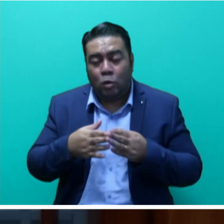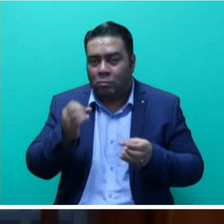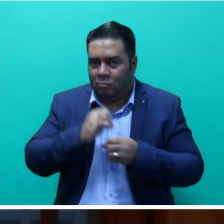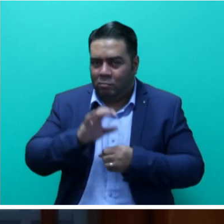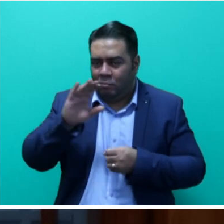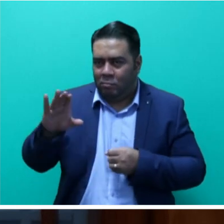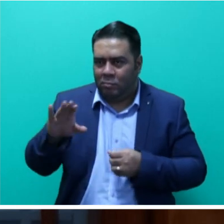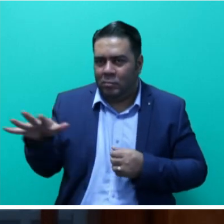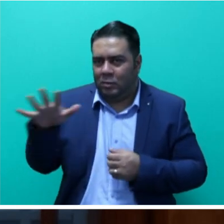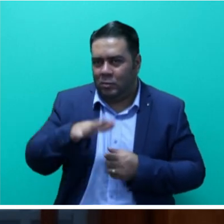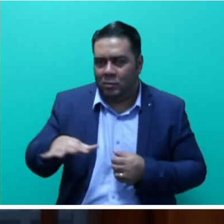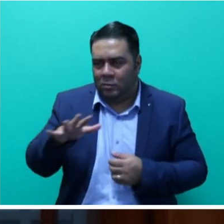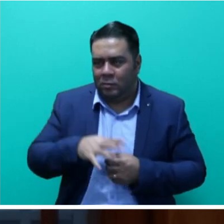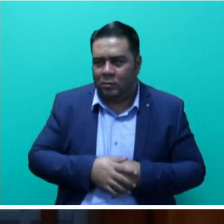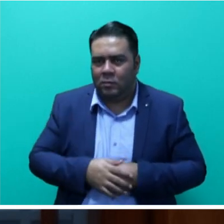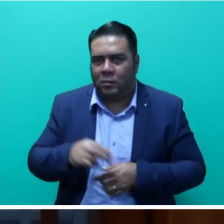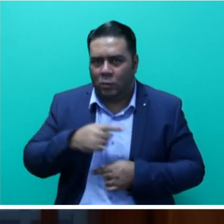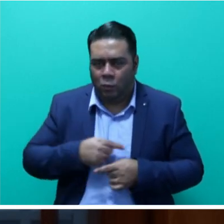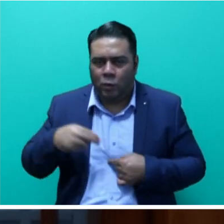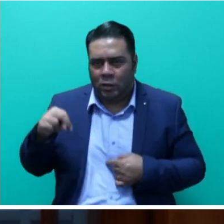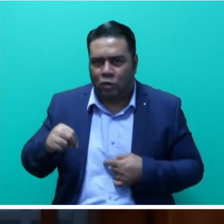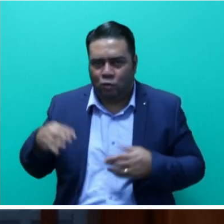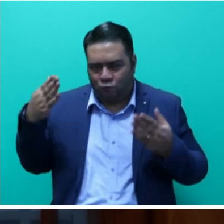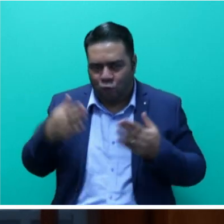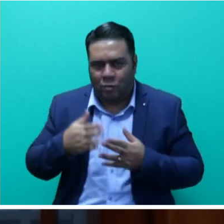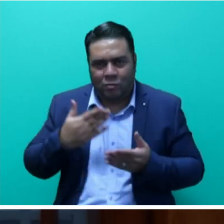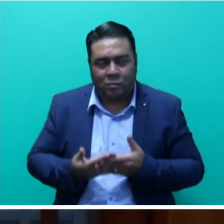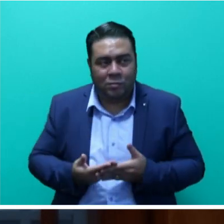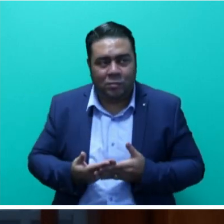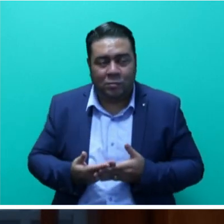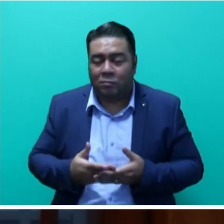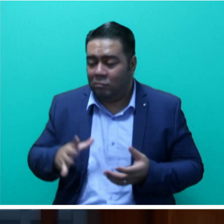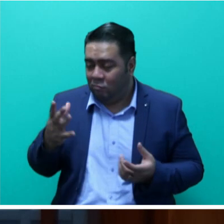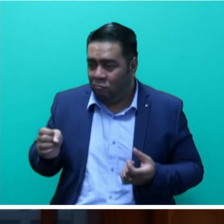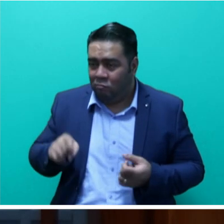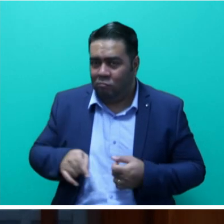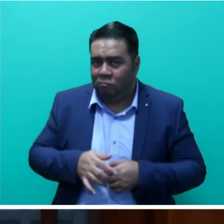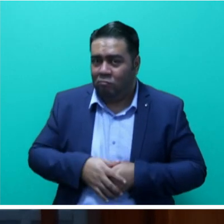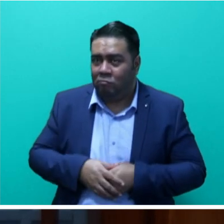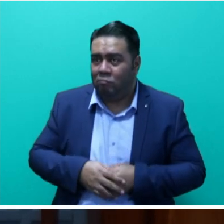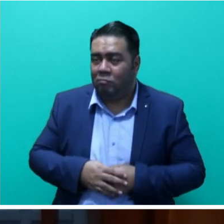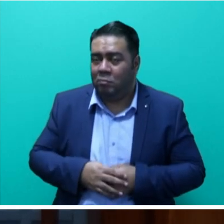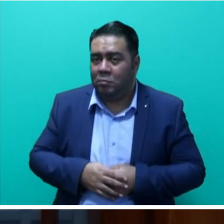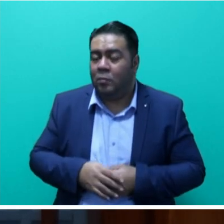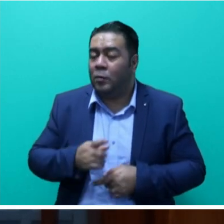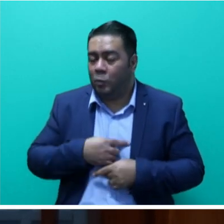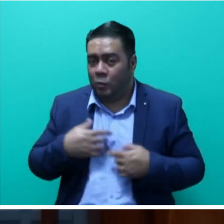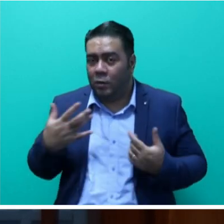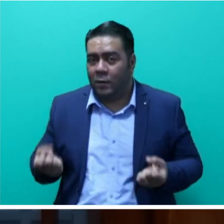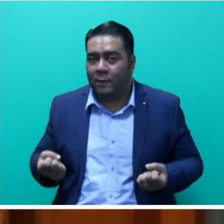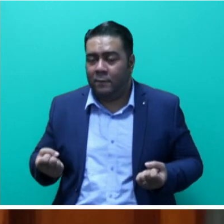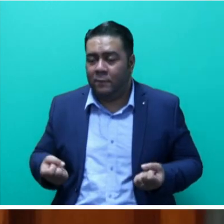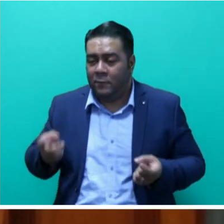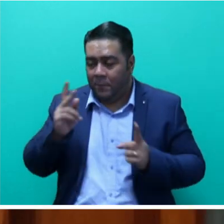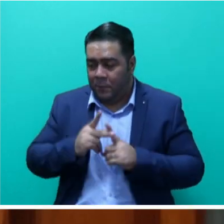certainly an area that we need to focus on. It is a well-known fact, sir, that we have prioritised